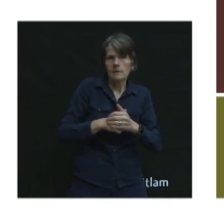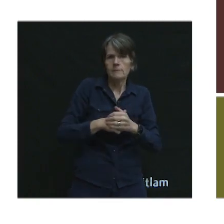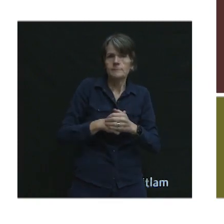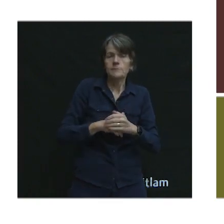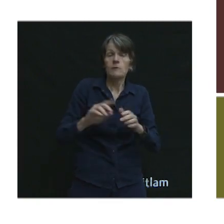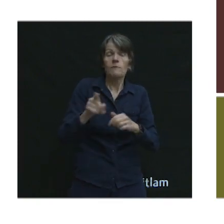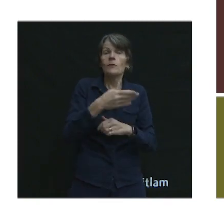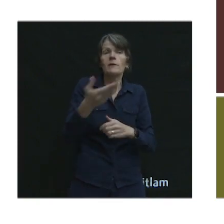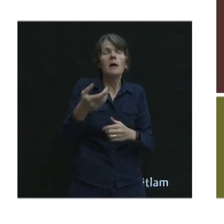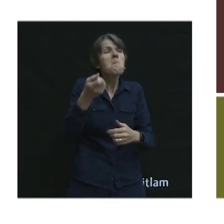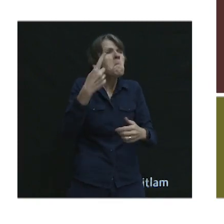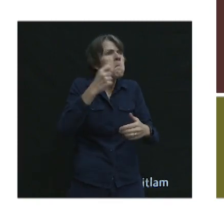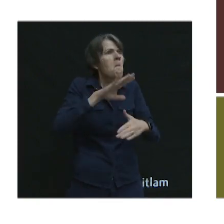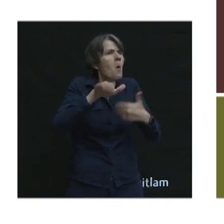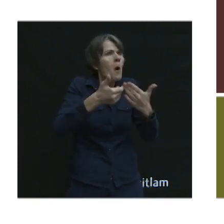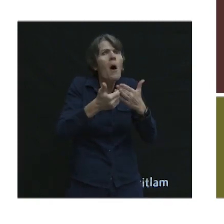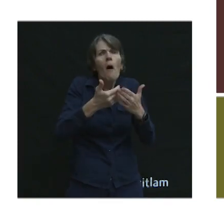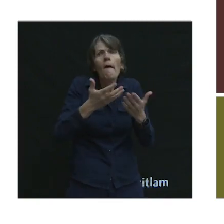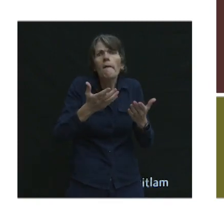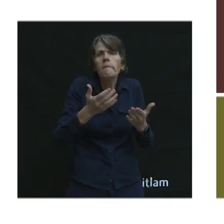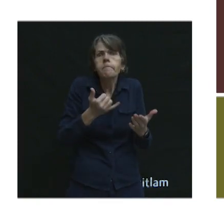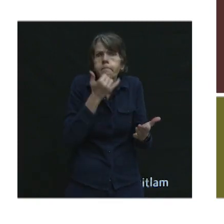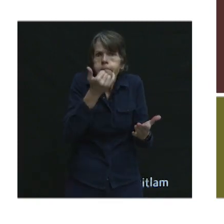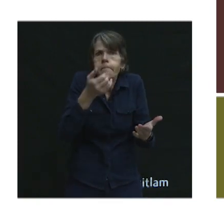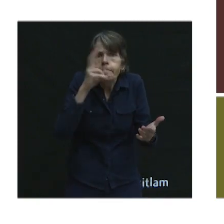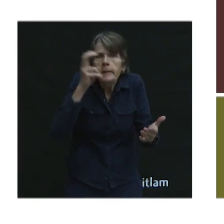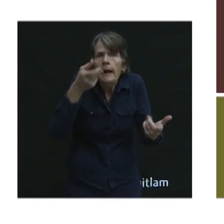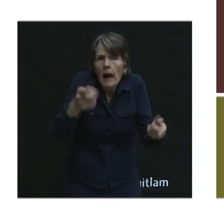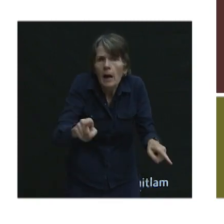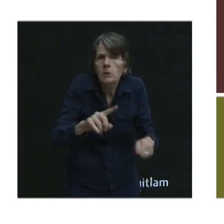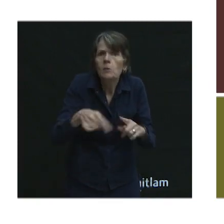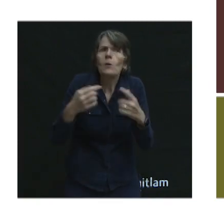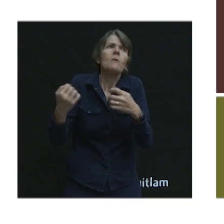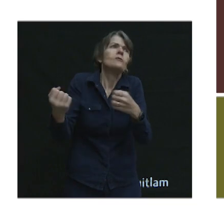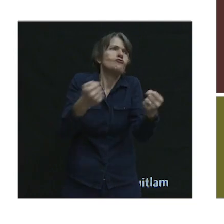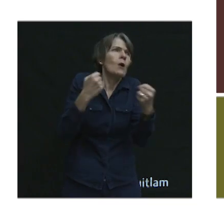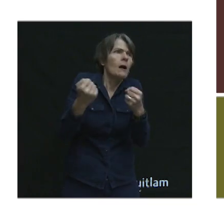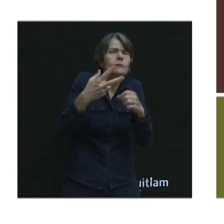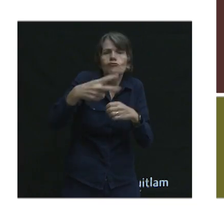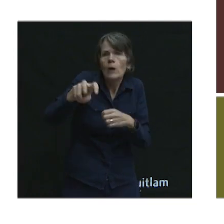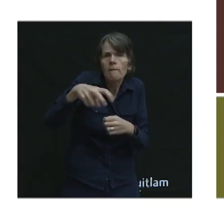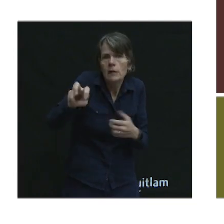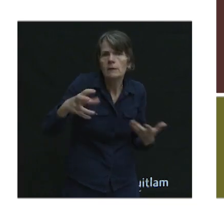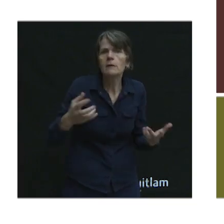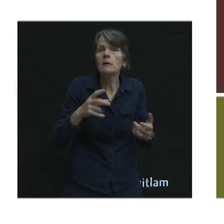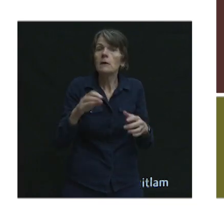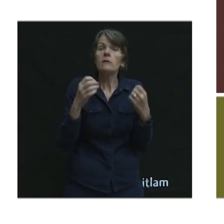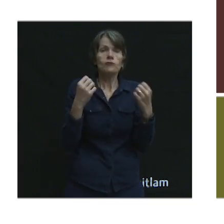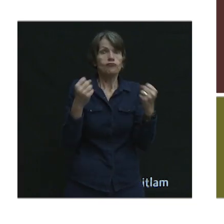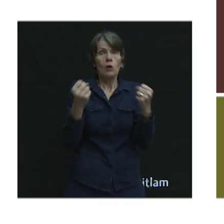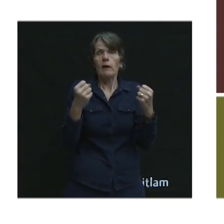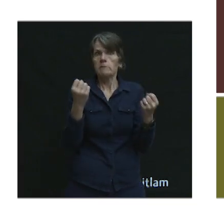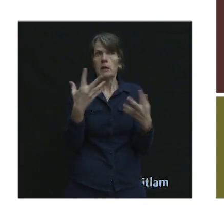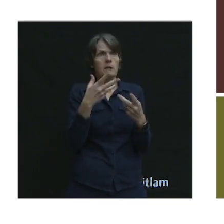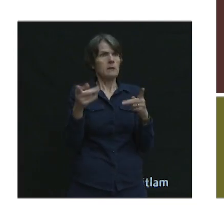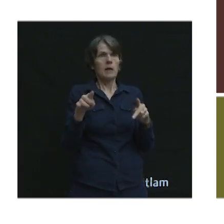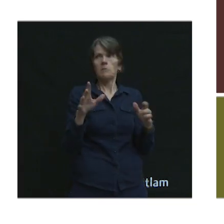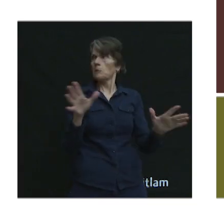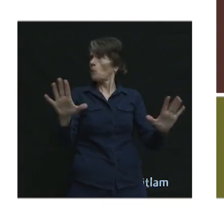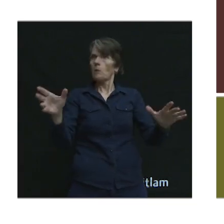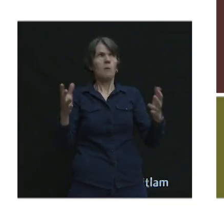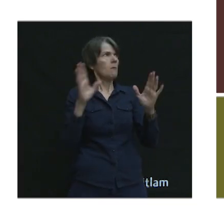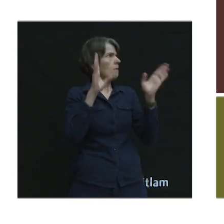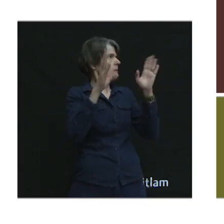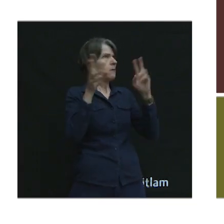we all make mistakes when we're traveling. If we're driving, as an example, there's a lot of things coming at us that we have to try to pay